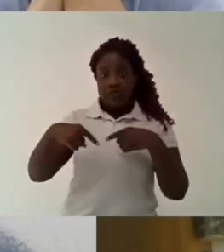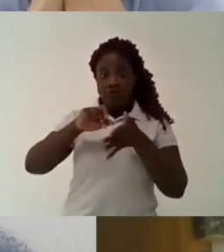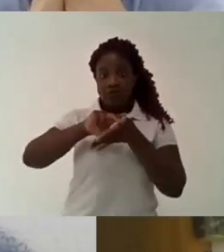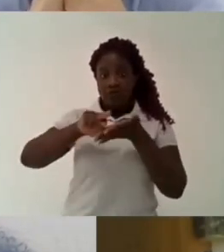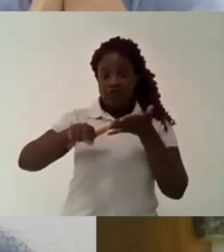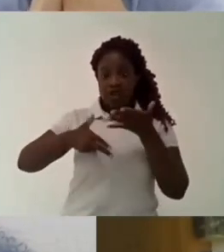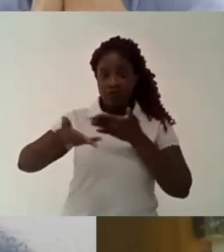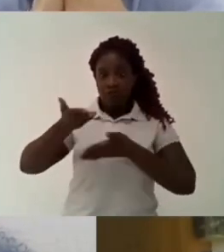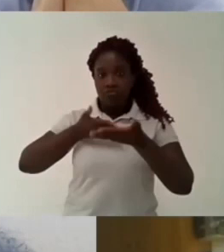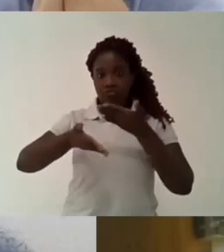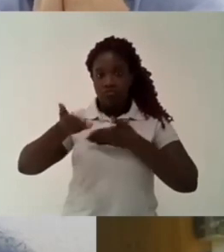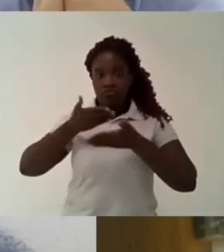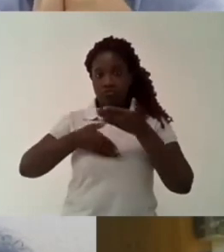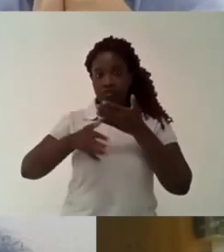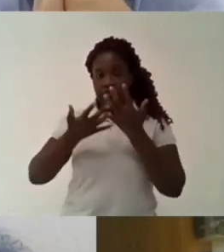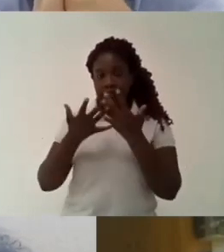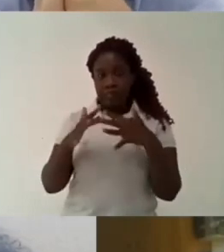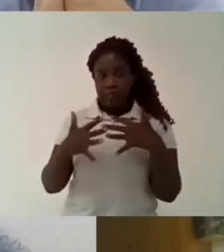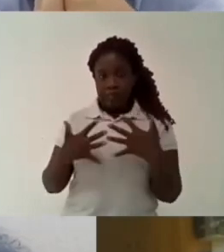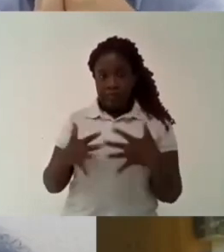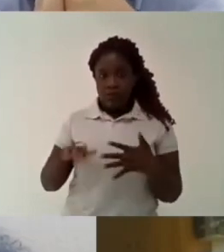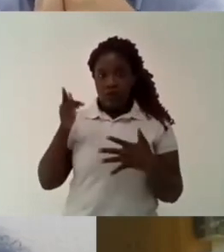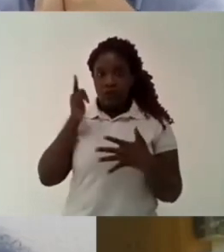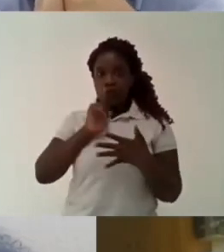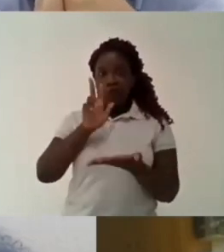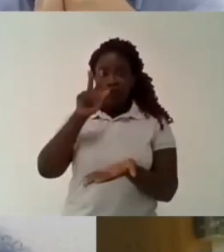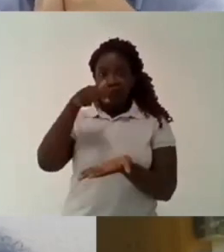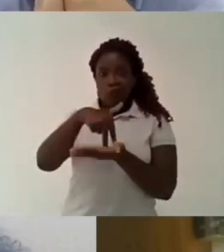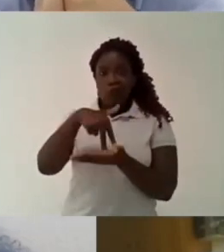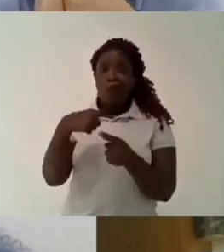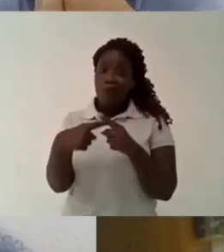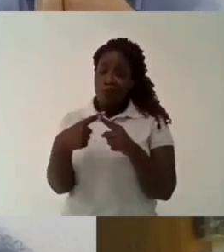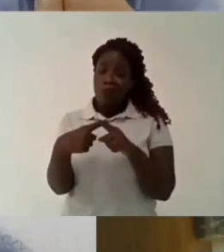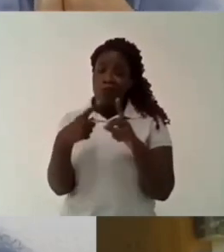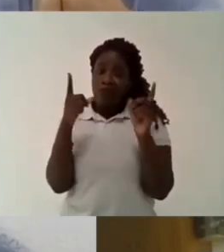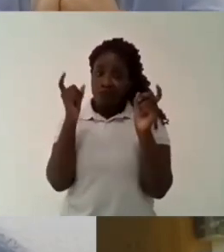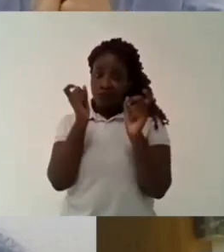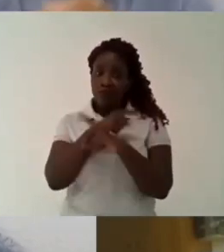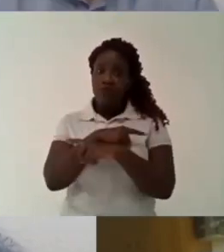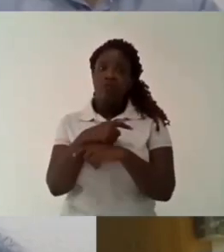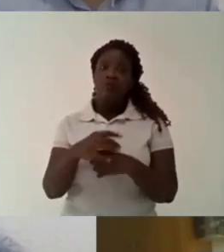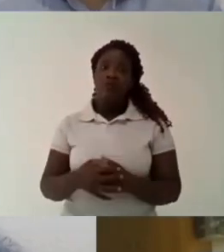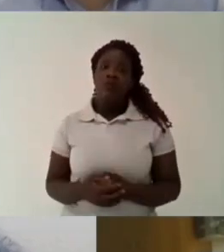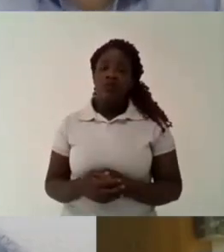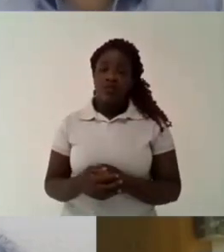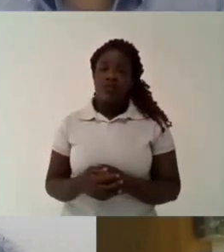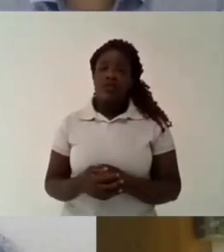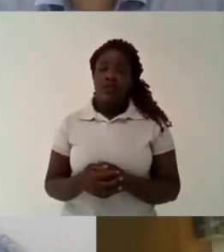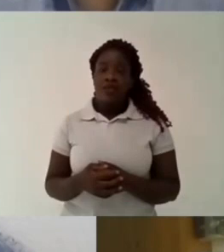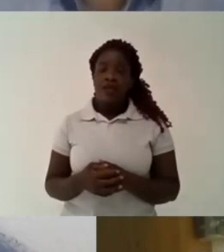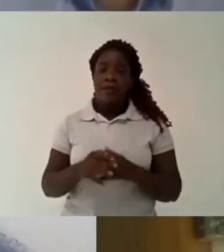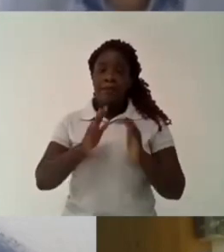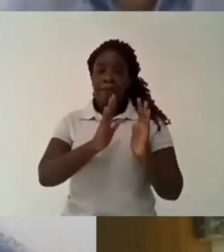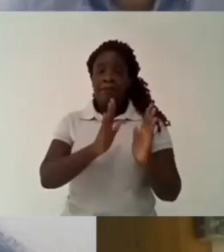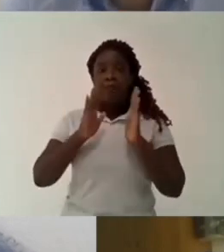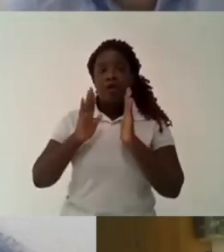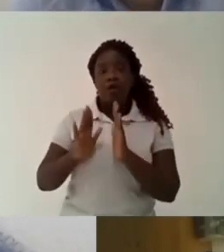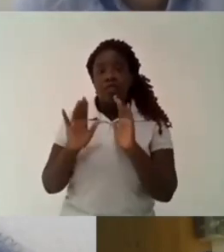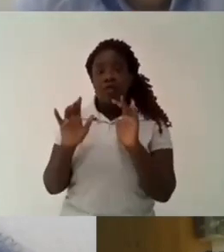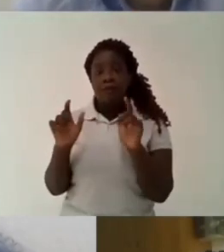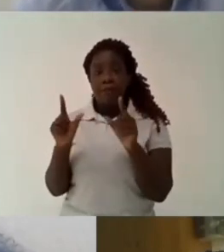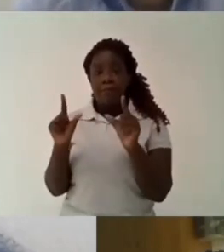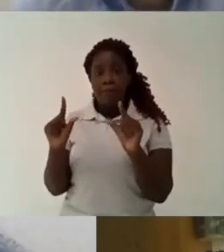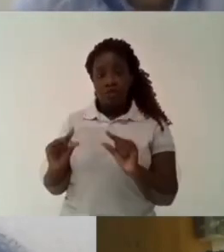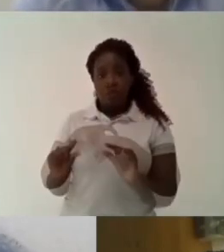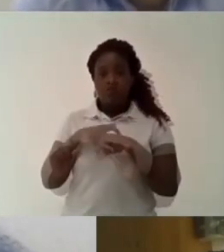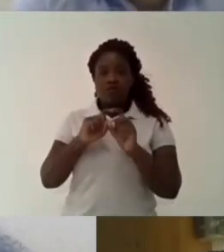to uh deal with this this challenge just uh working with whatever remains